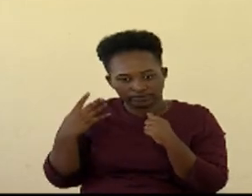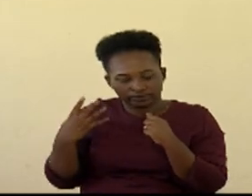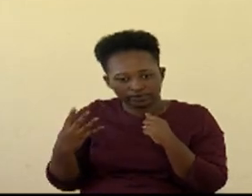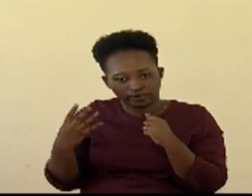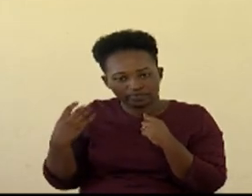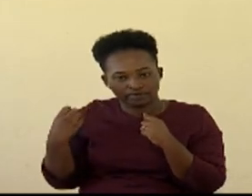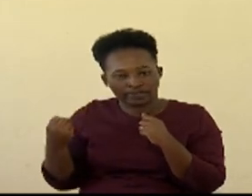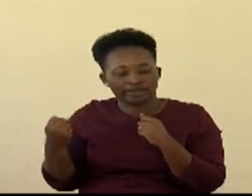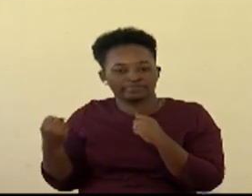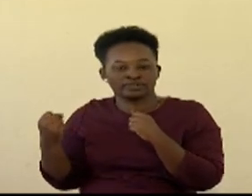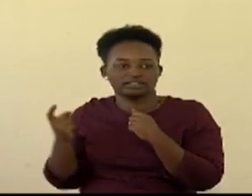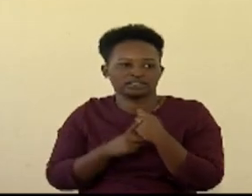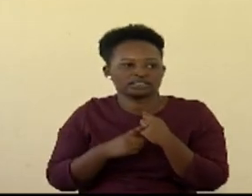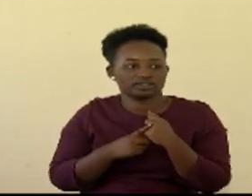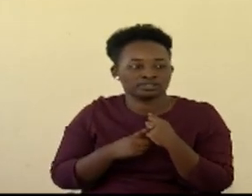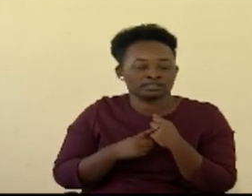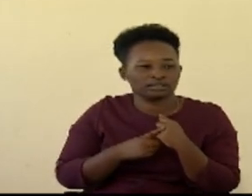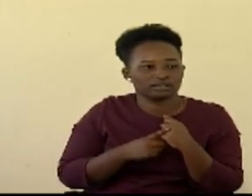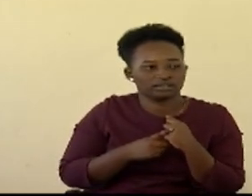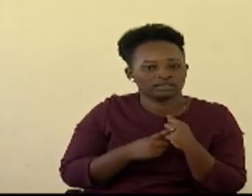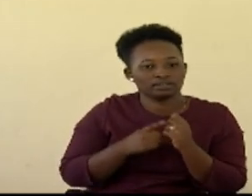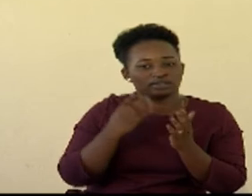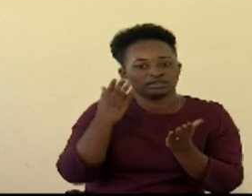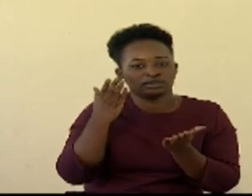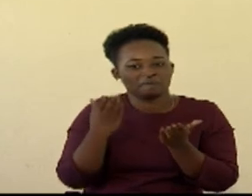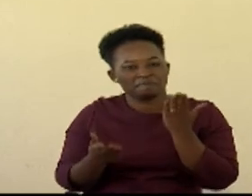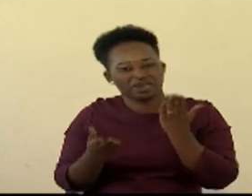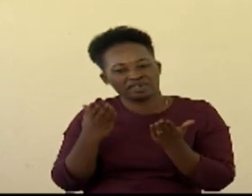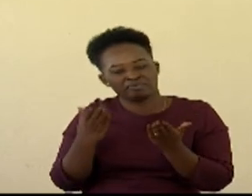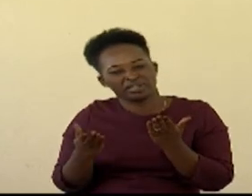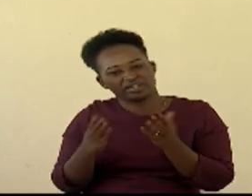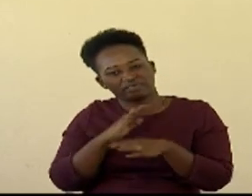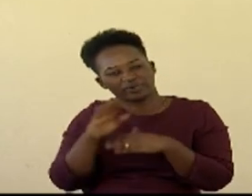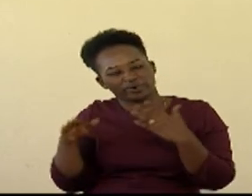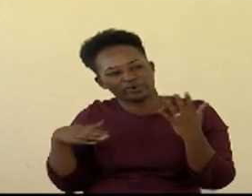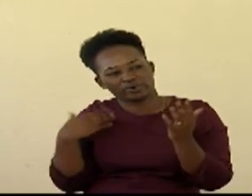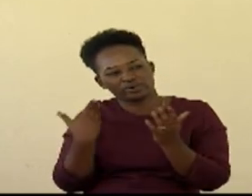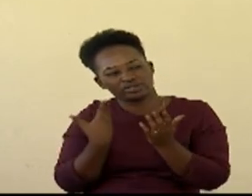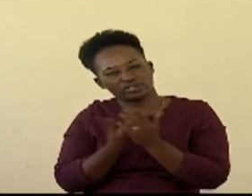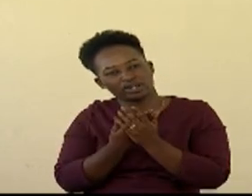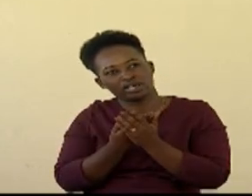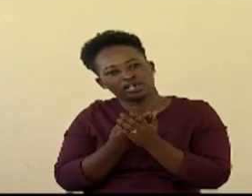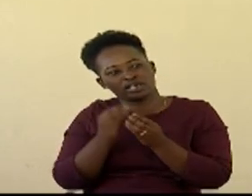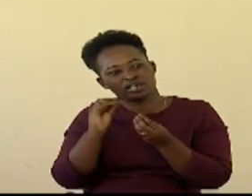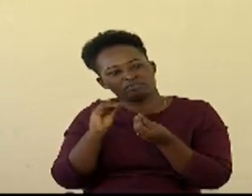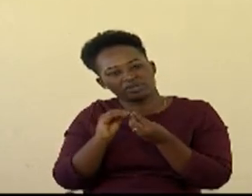five six maybe averagely this can represent about